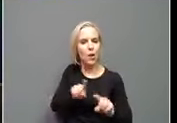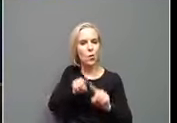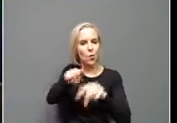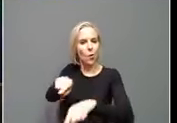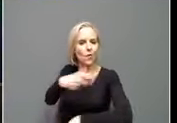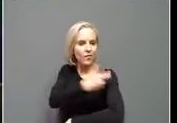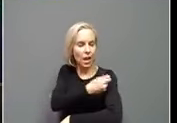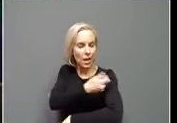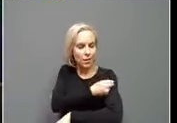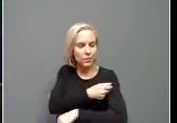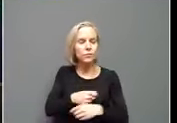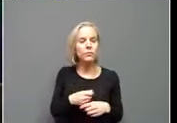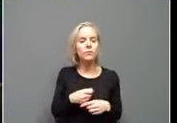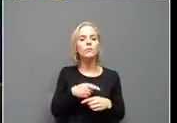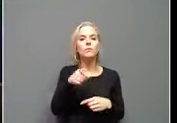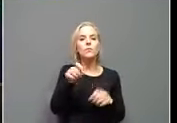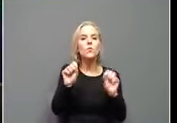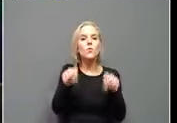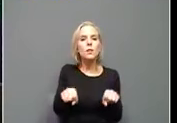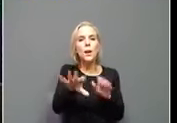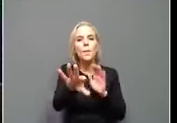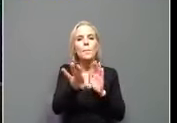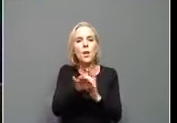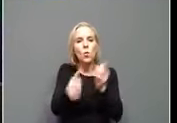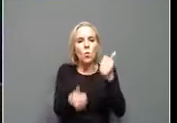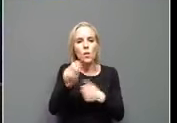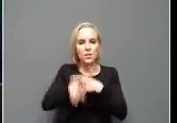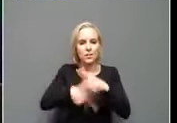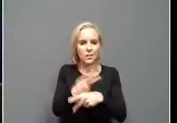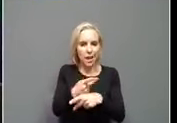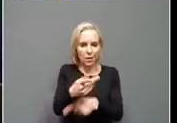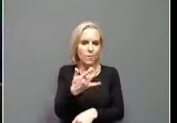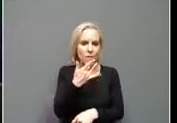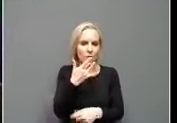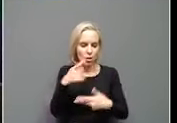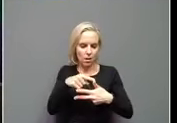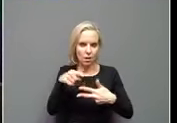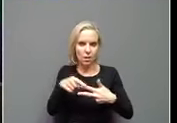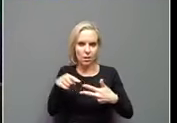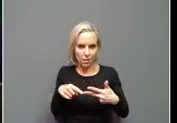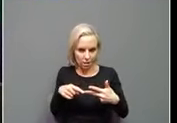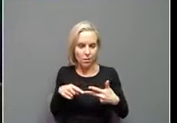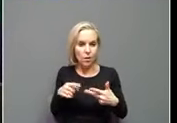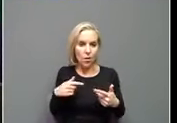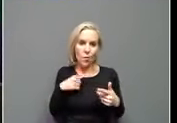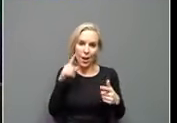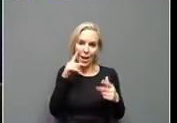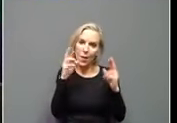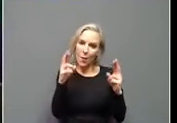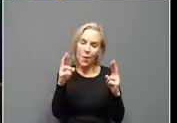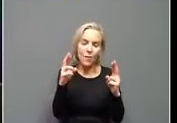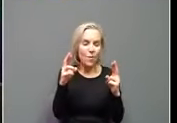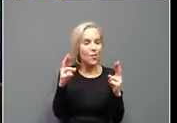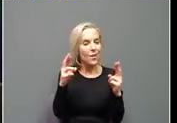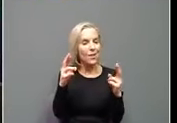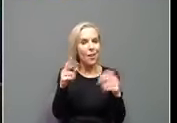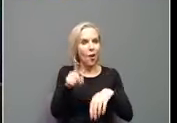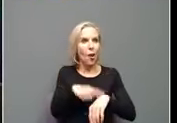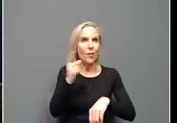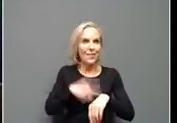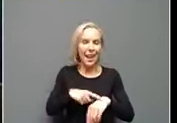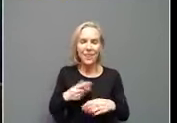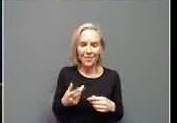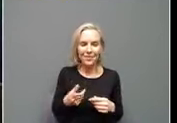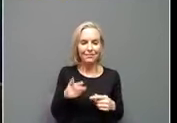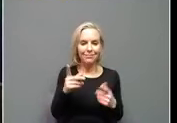Additionally, it lets you pick which type of vaccine. This is something we have hoped for for a long time, or at least for a long time